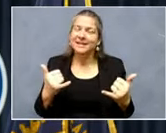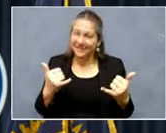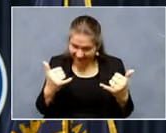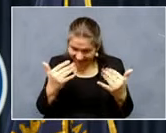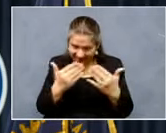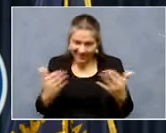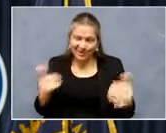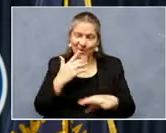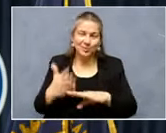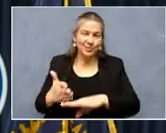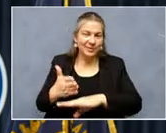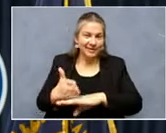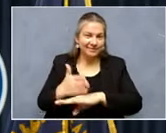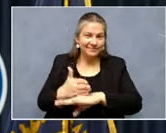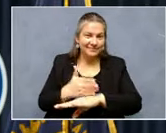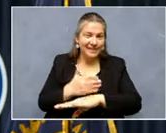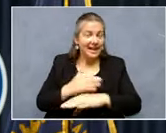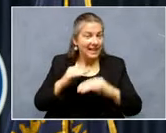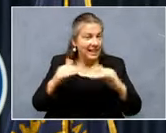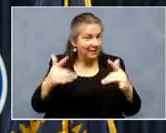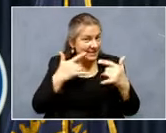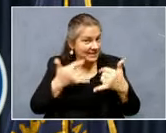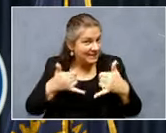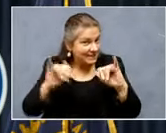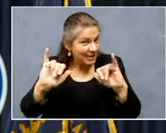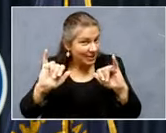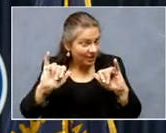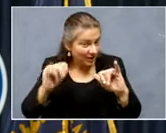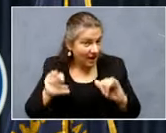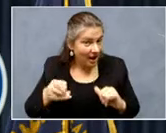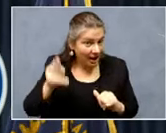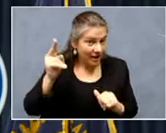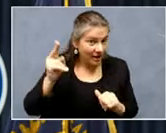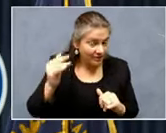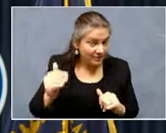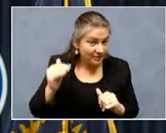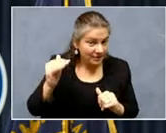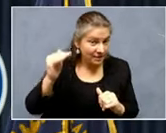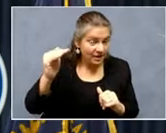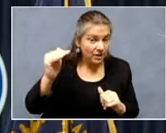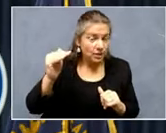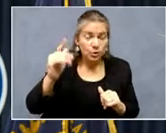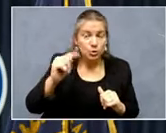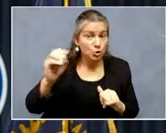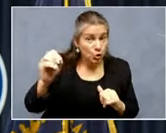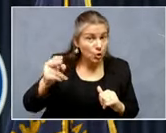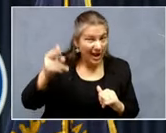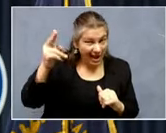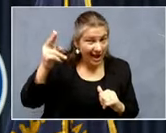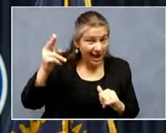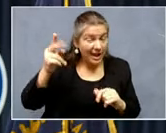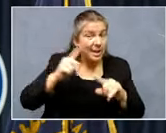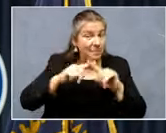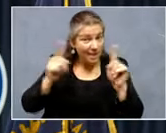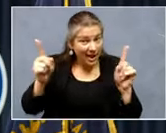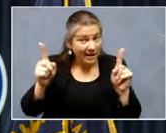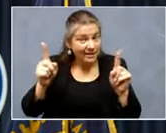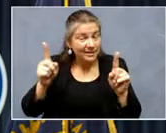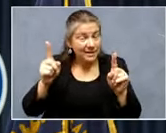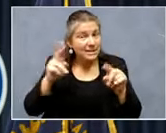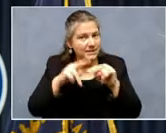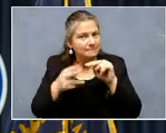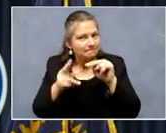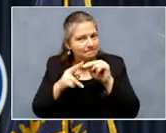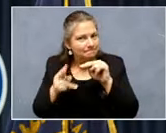better, but the level is still higher, um, and too high. But the good news is it's coming down fairly fast.